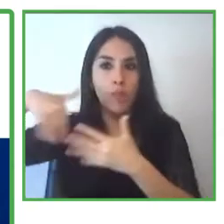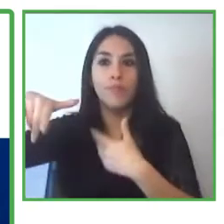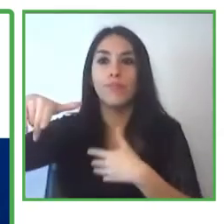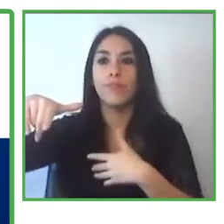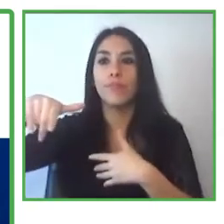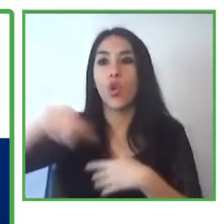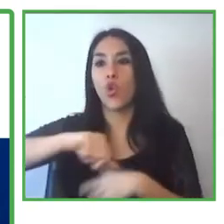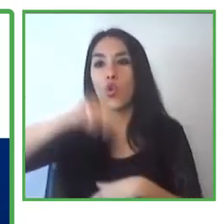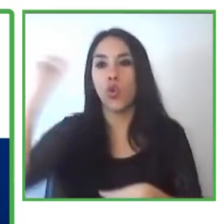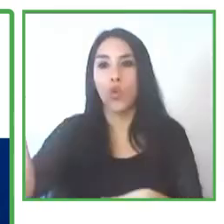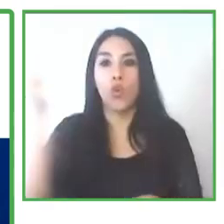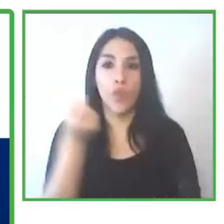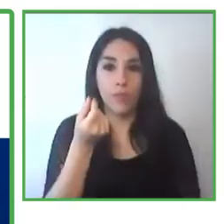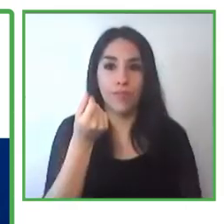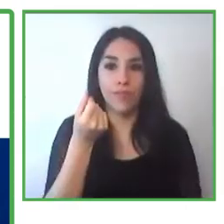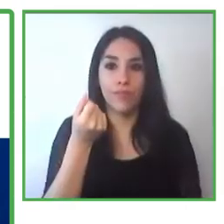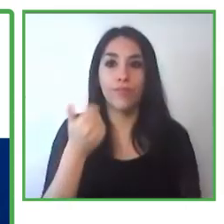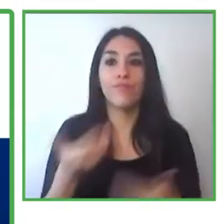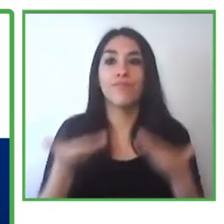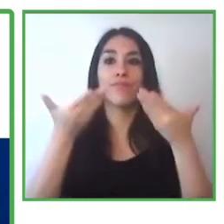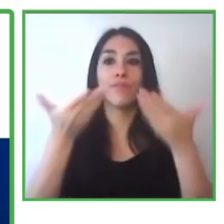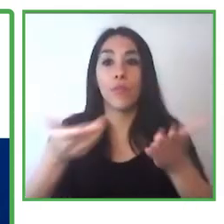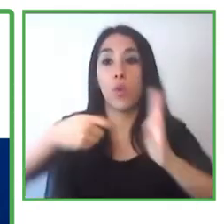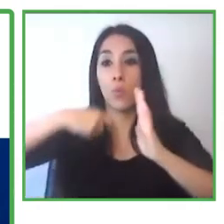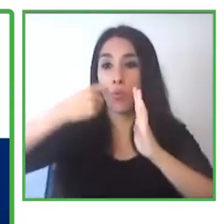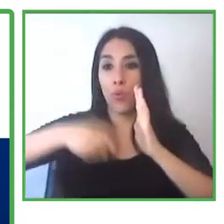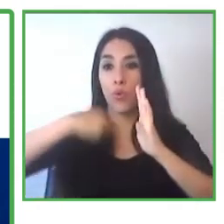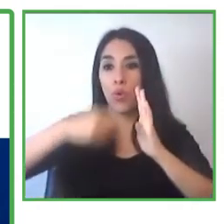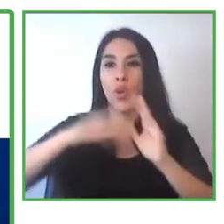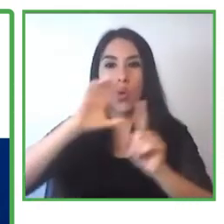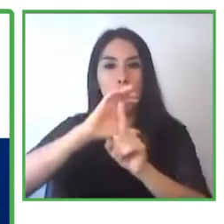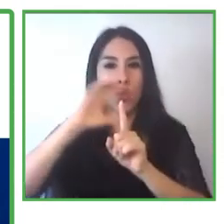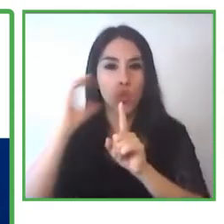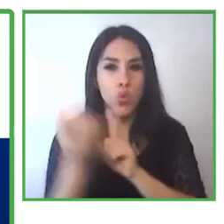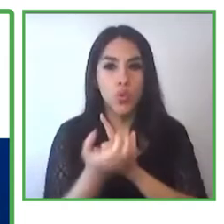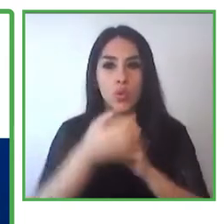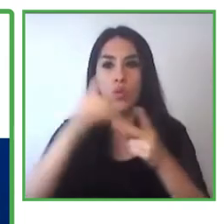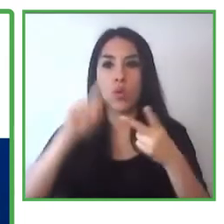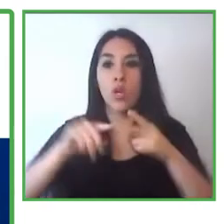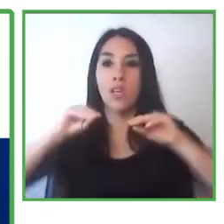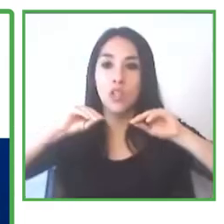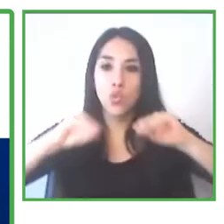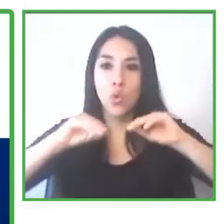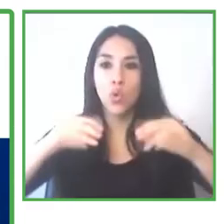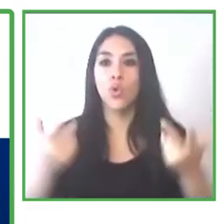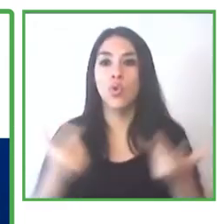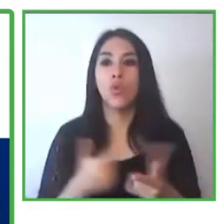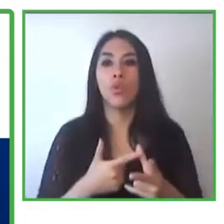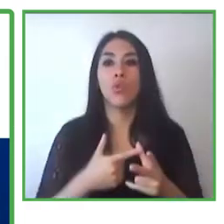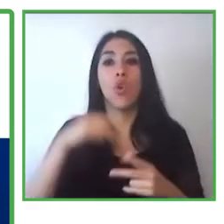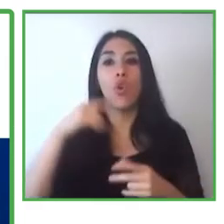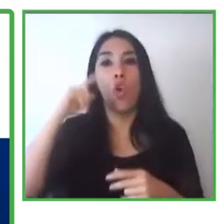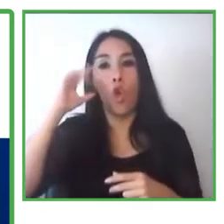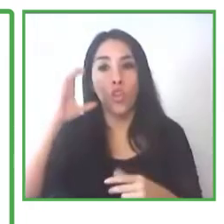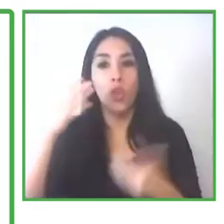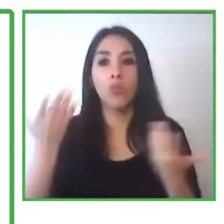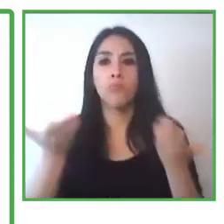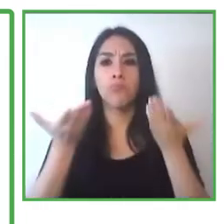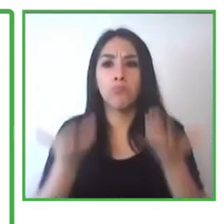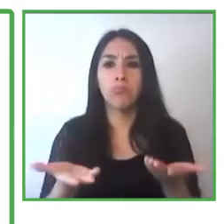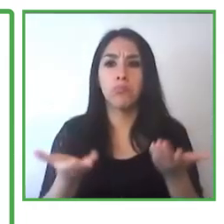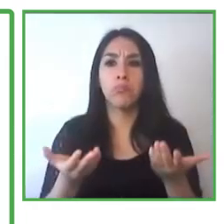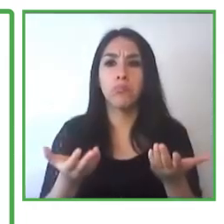have the rest of the budgets that are destined for culture, science, education, grants, and research